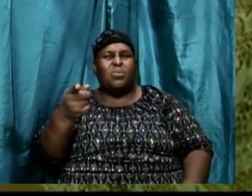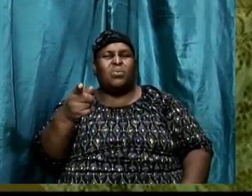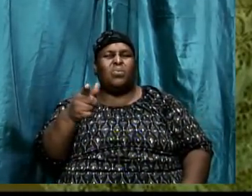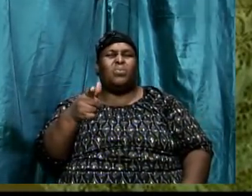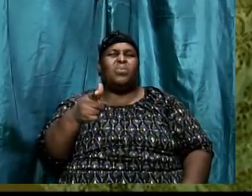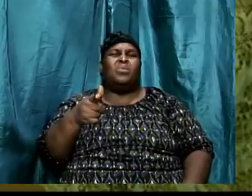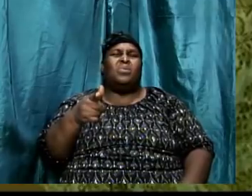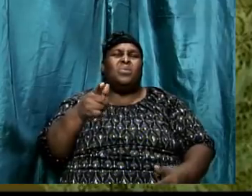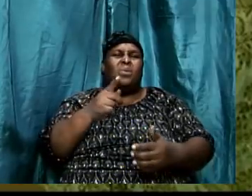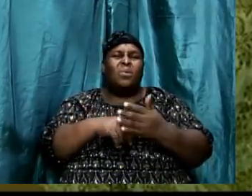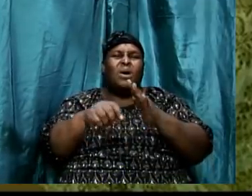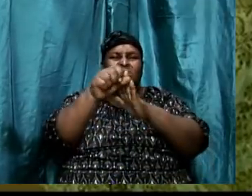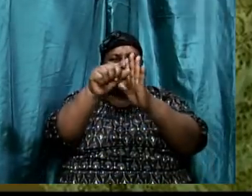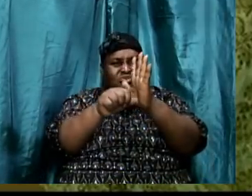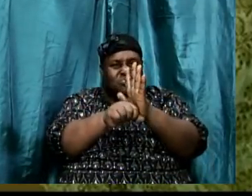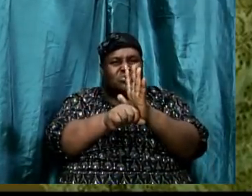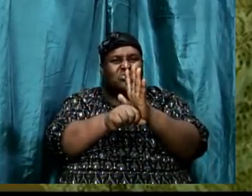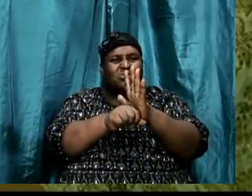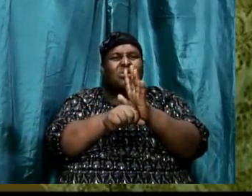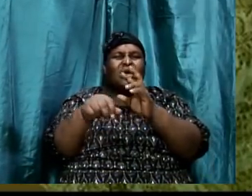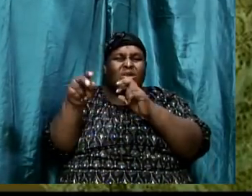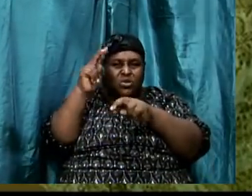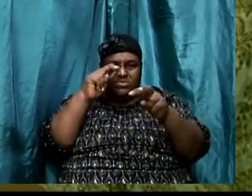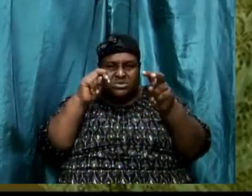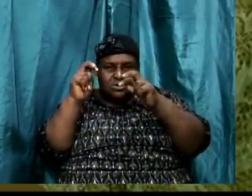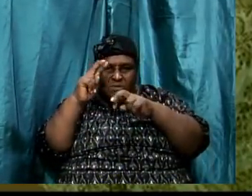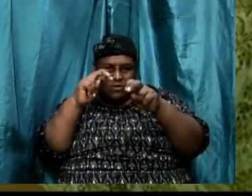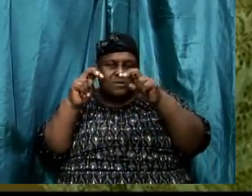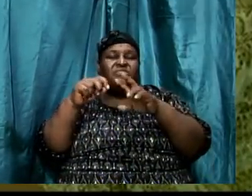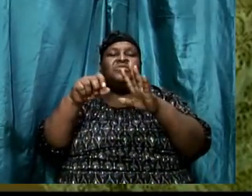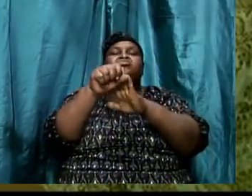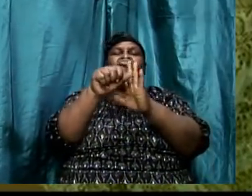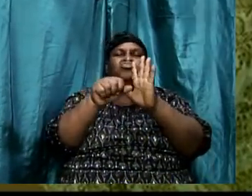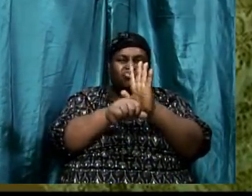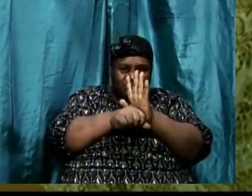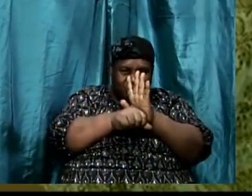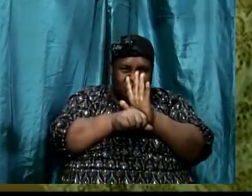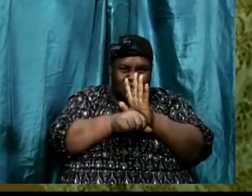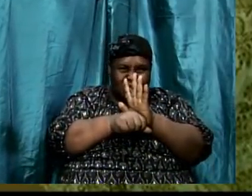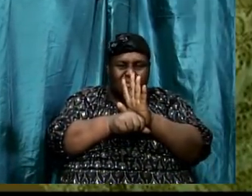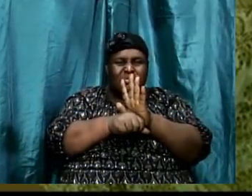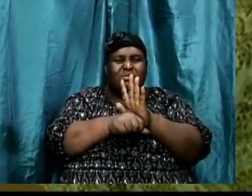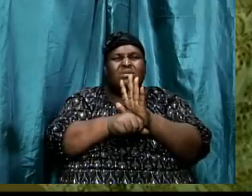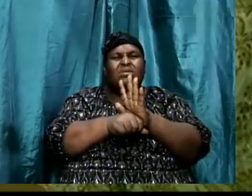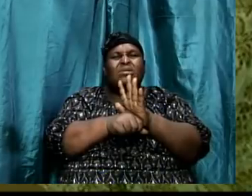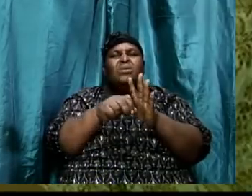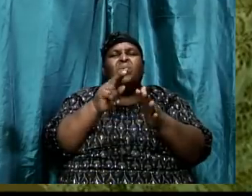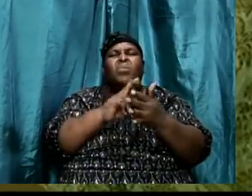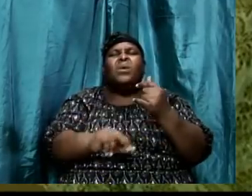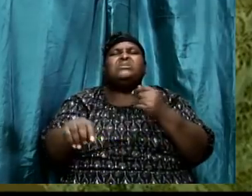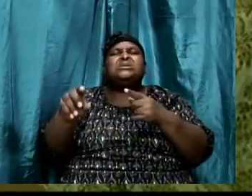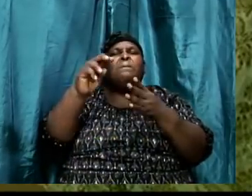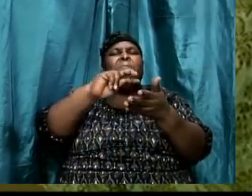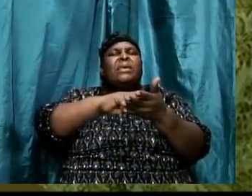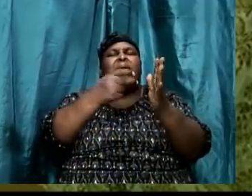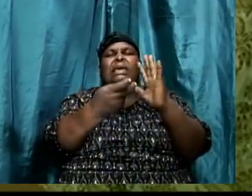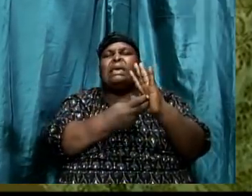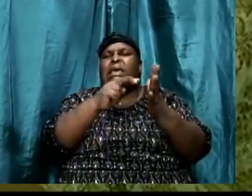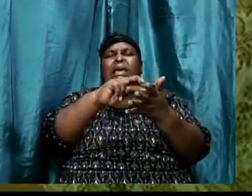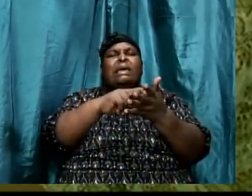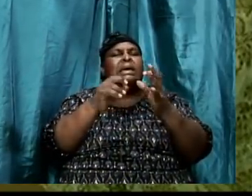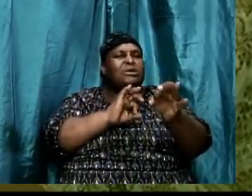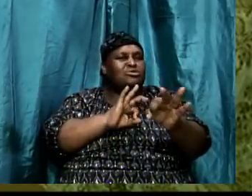observation. So we say, what does it say? Then we say, apart from saying what does it say, what does it mean? I would say that is